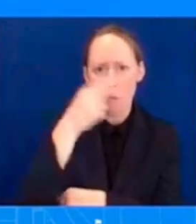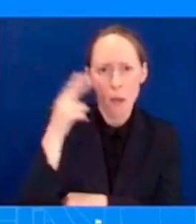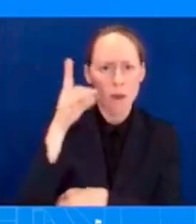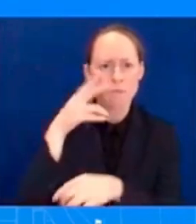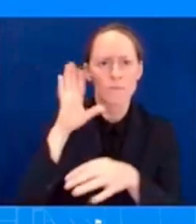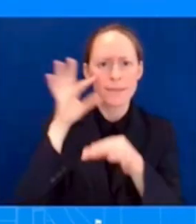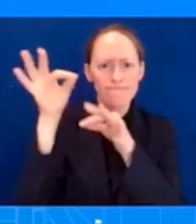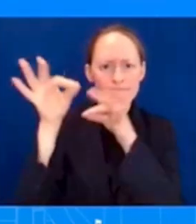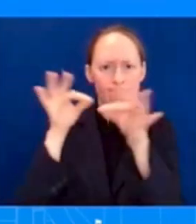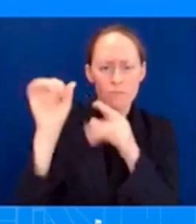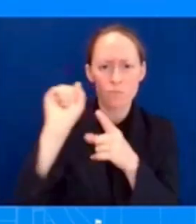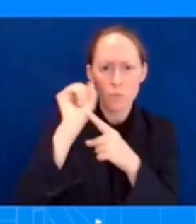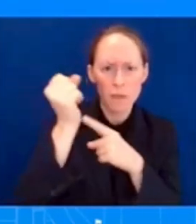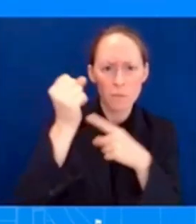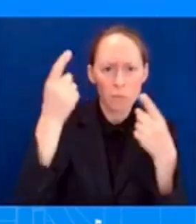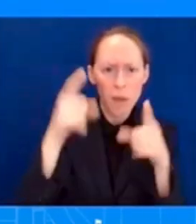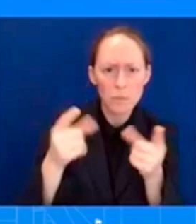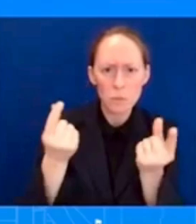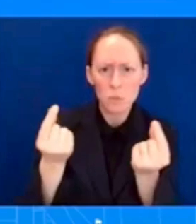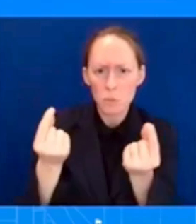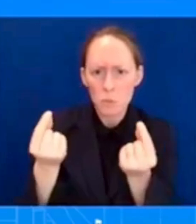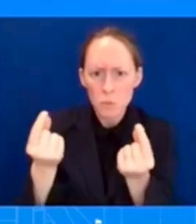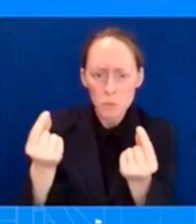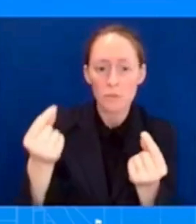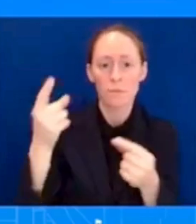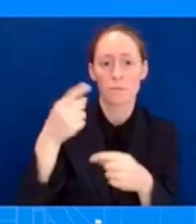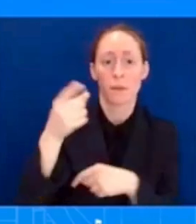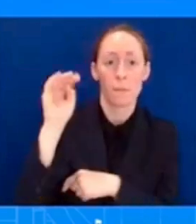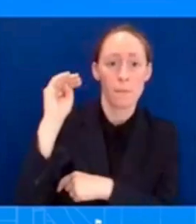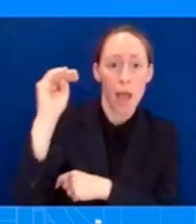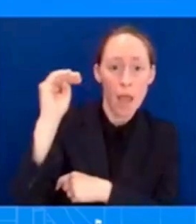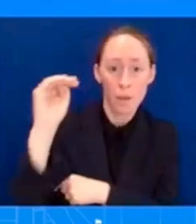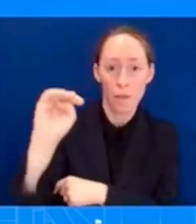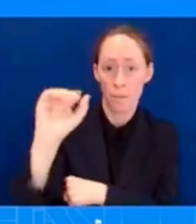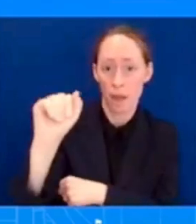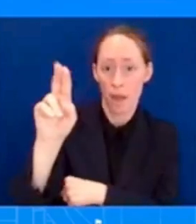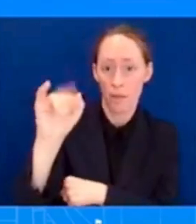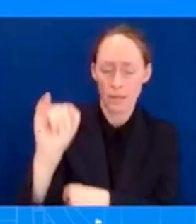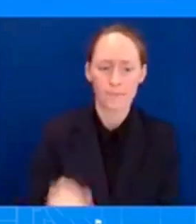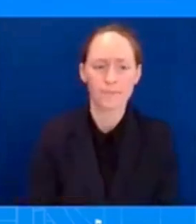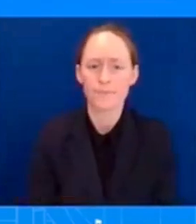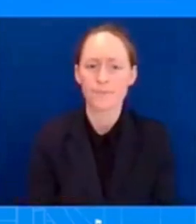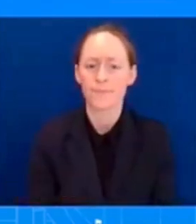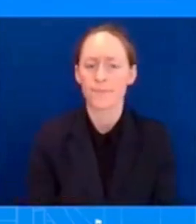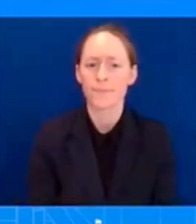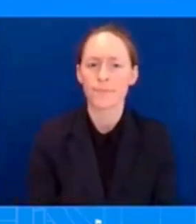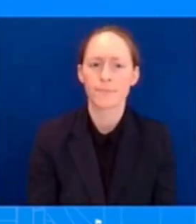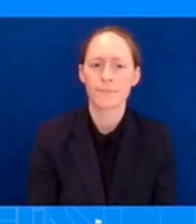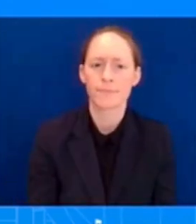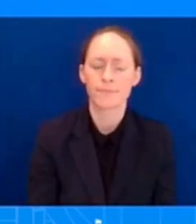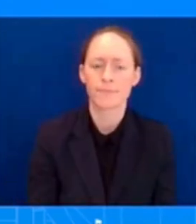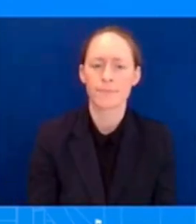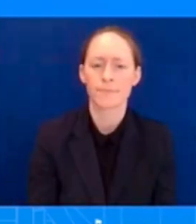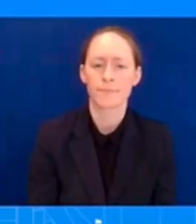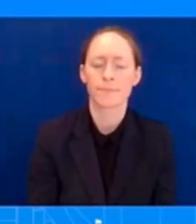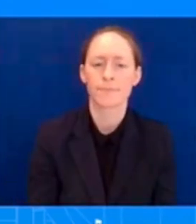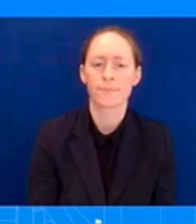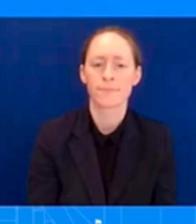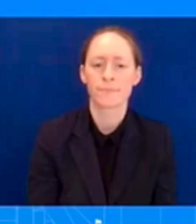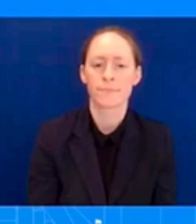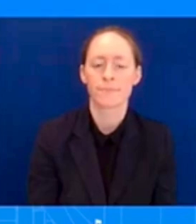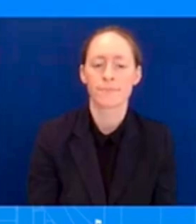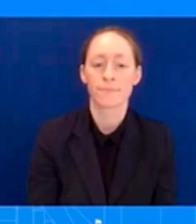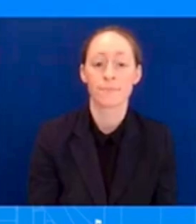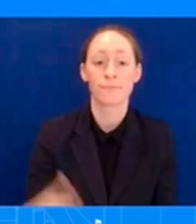president on last night so that you know she has been uh in hawaii since 2 a.m on saturday morning so she was there for two full